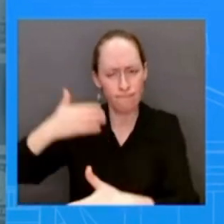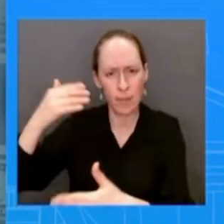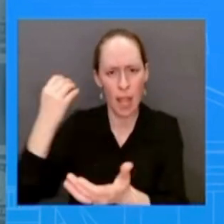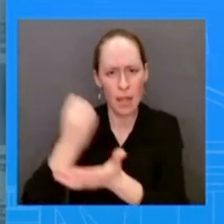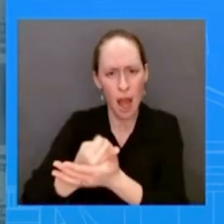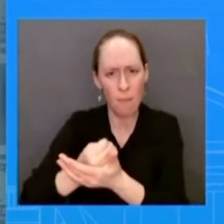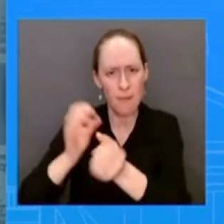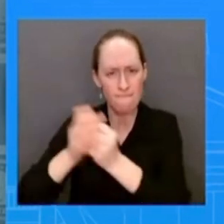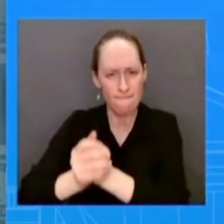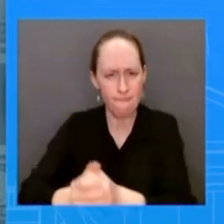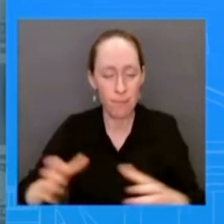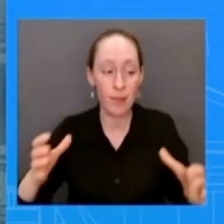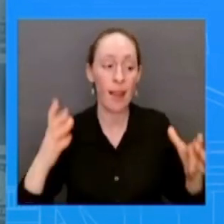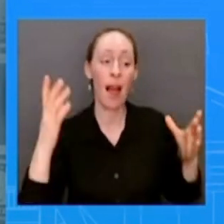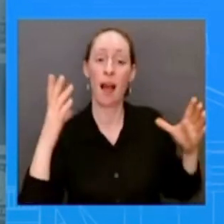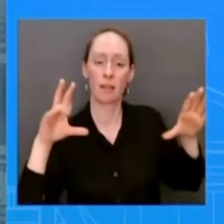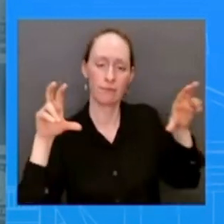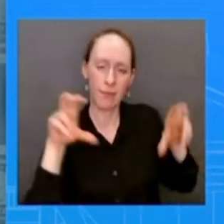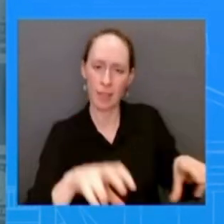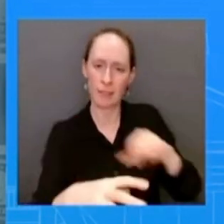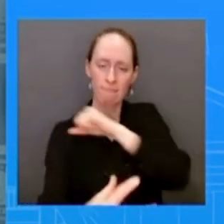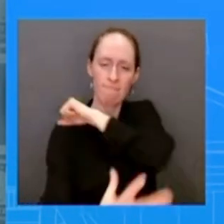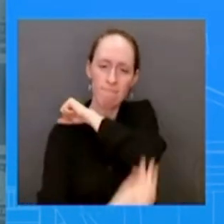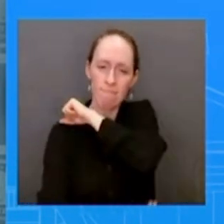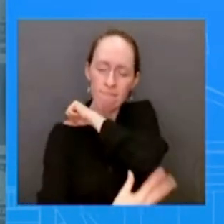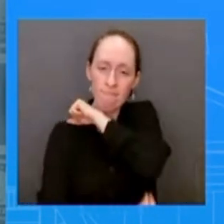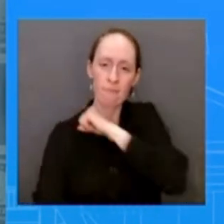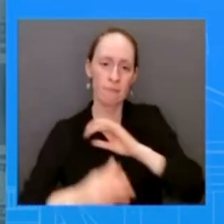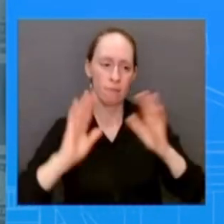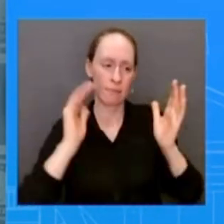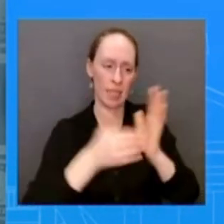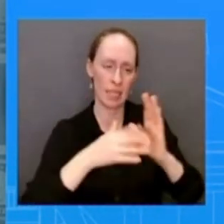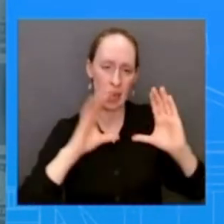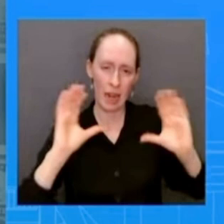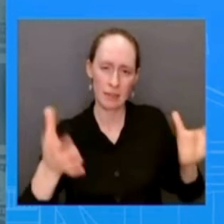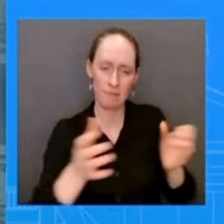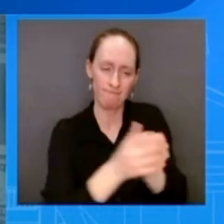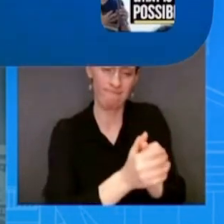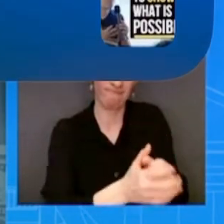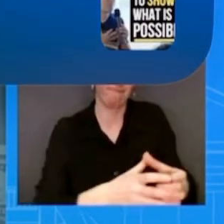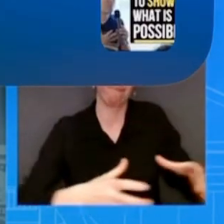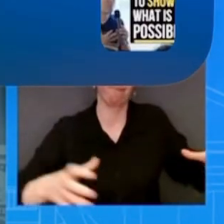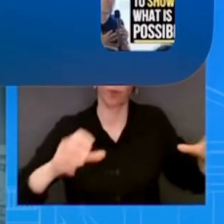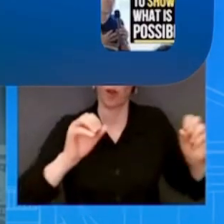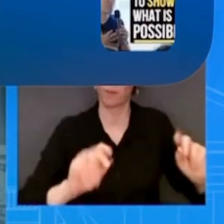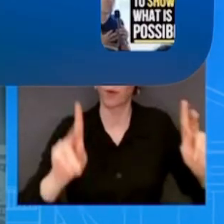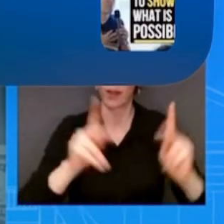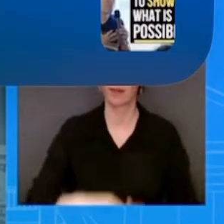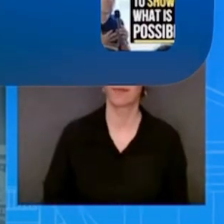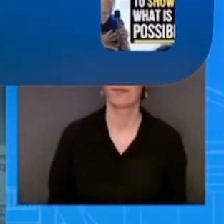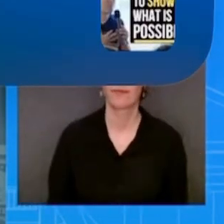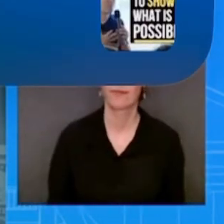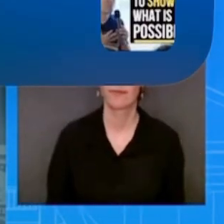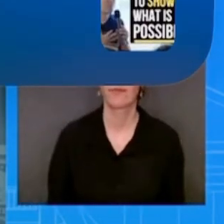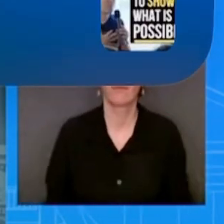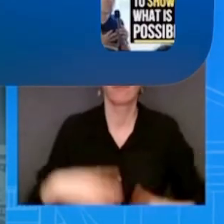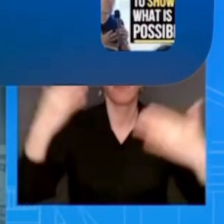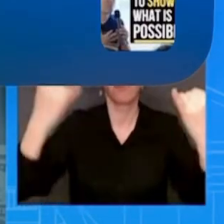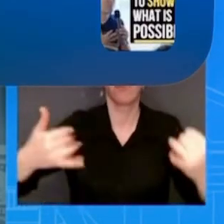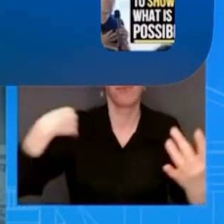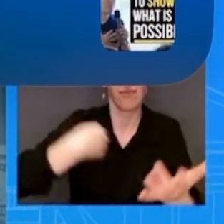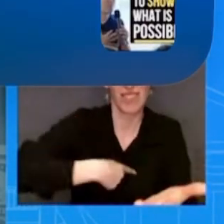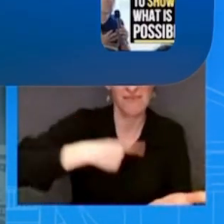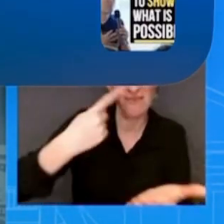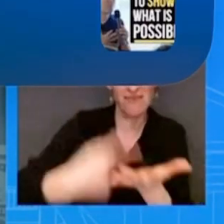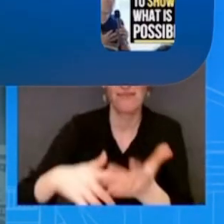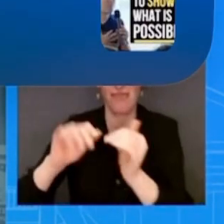and so that's what we're focused on uh we're focusing on what we can do as well to lower costs for american families that's what you're going to see